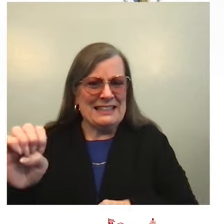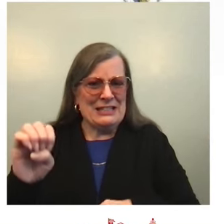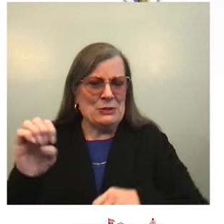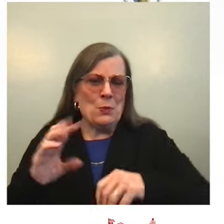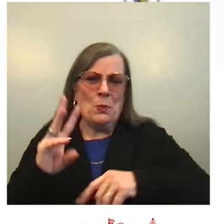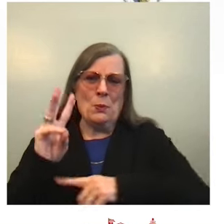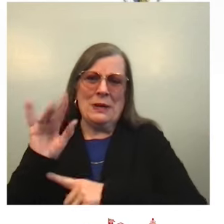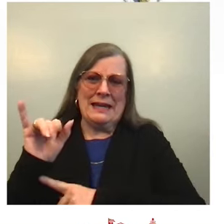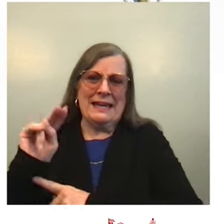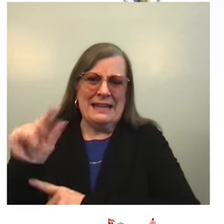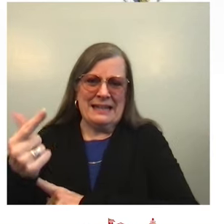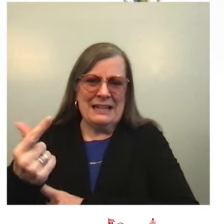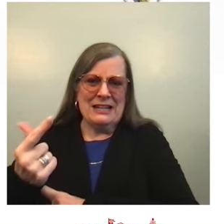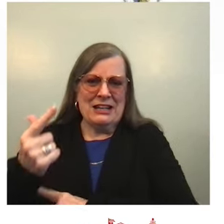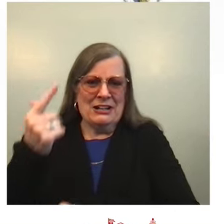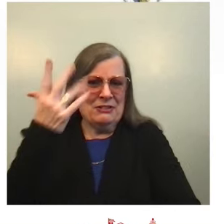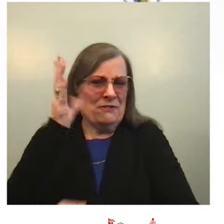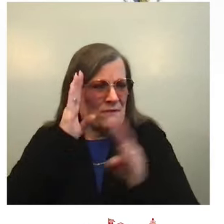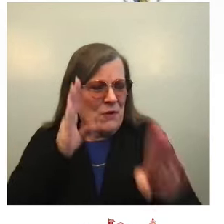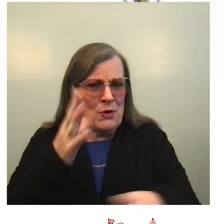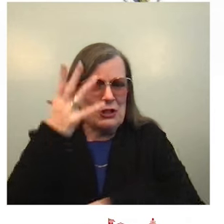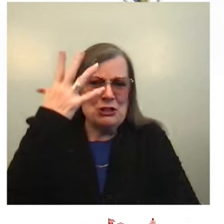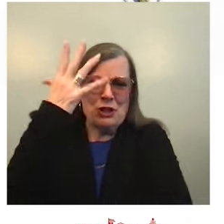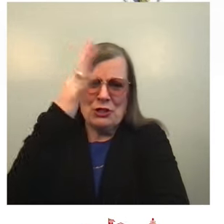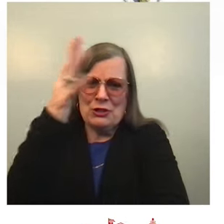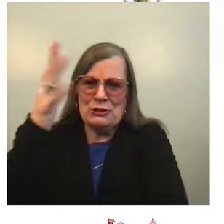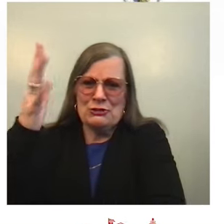branches. Wasn't that, like, so amazing?